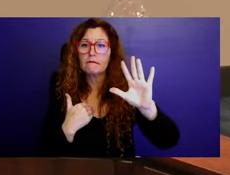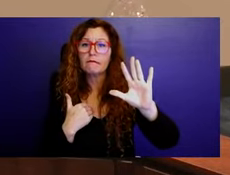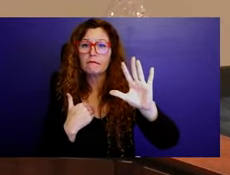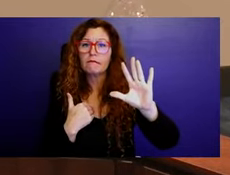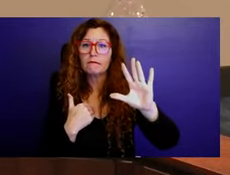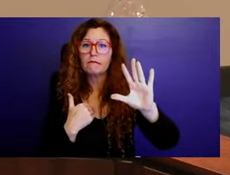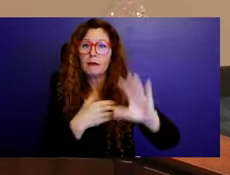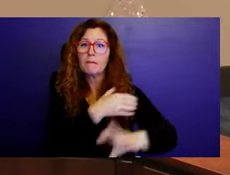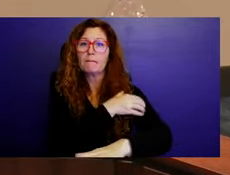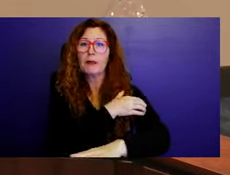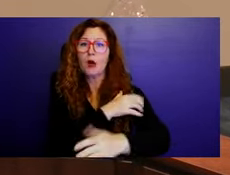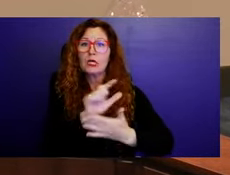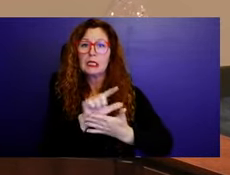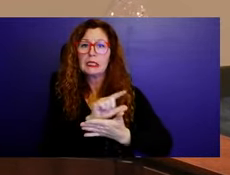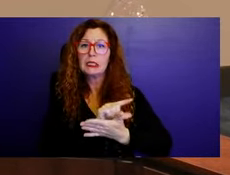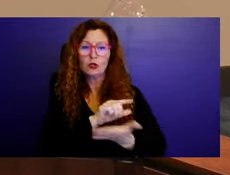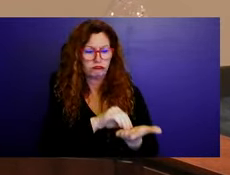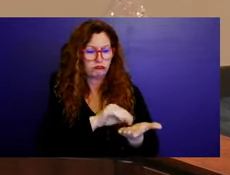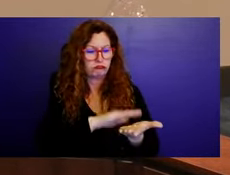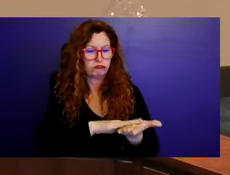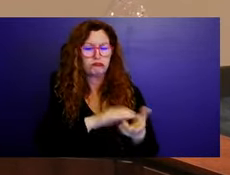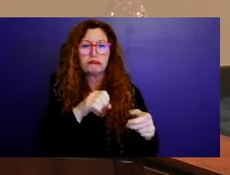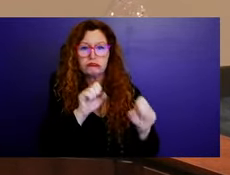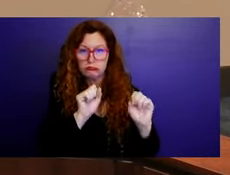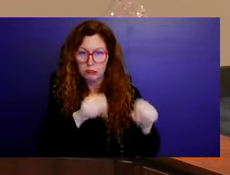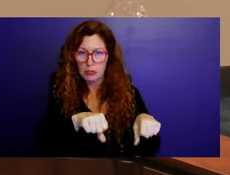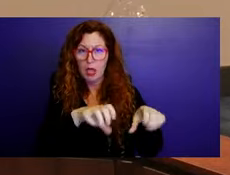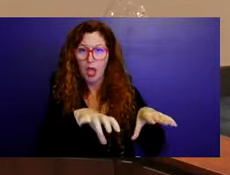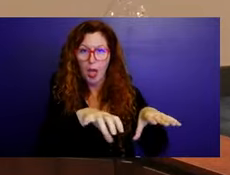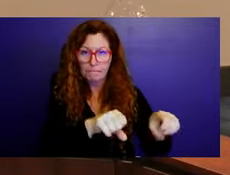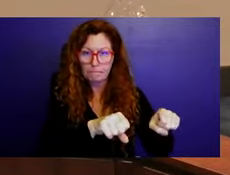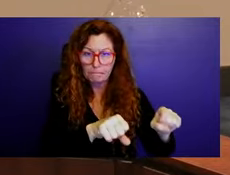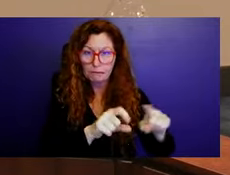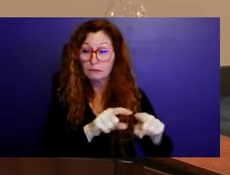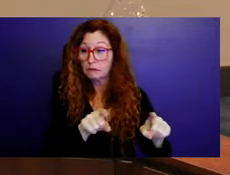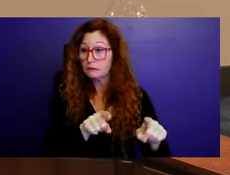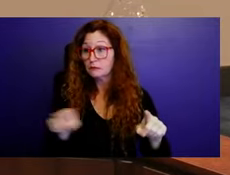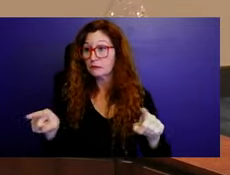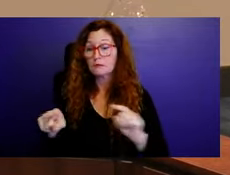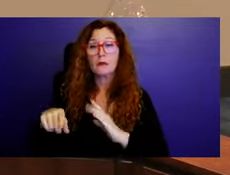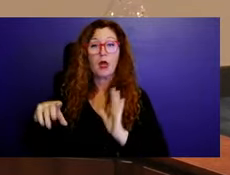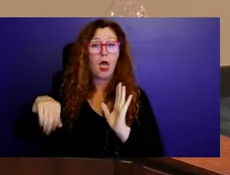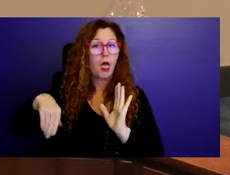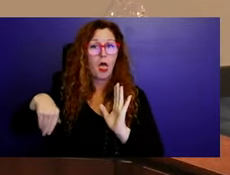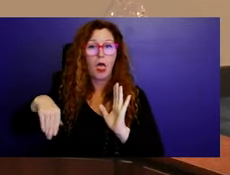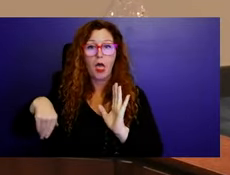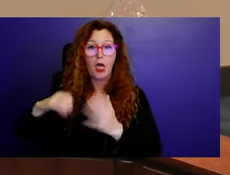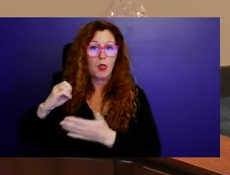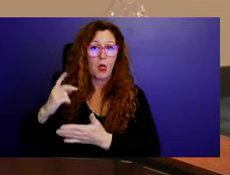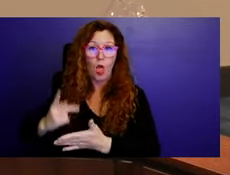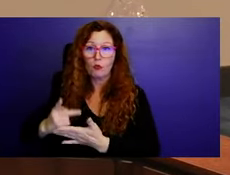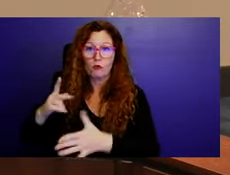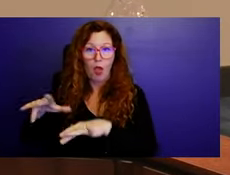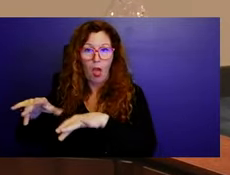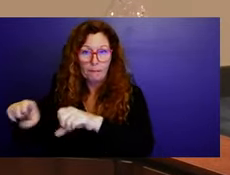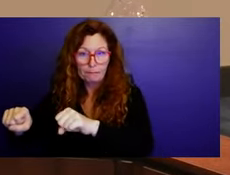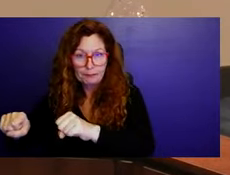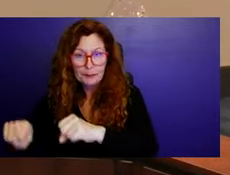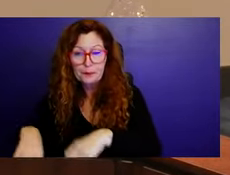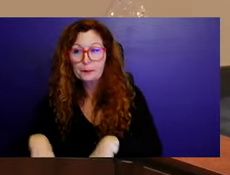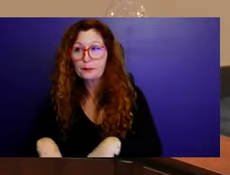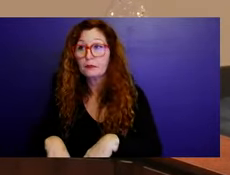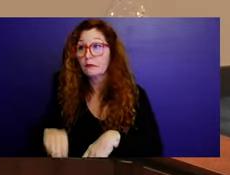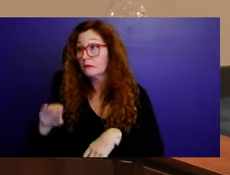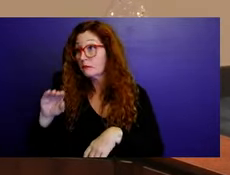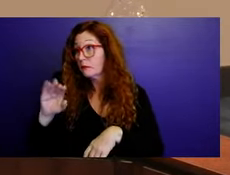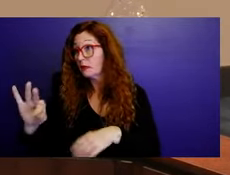areas represent areas that we do not have those agreements in place that we don't know if we have those agreements in place or if we